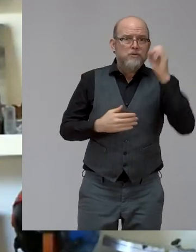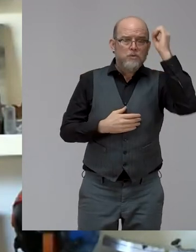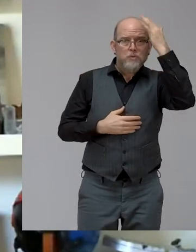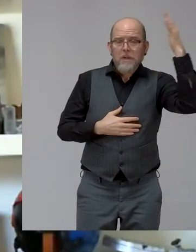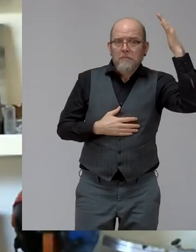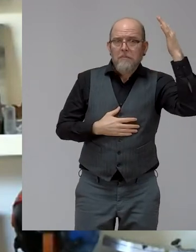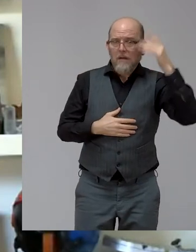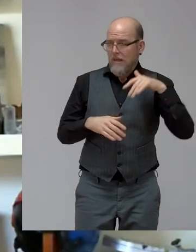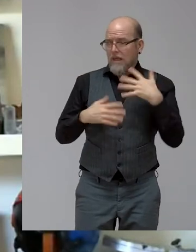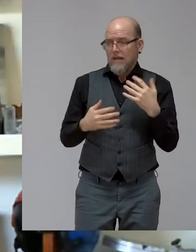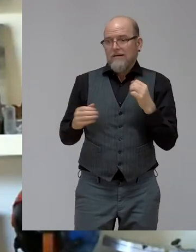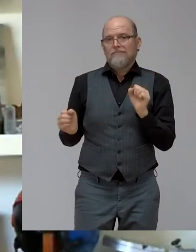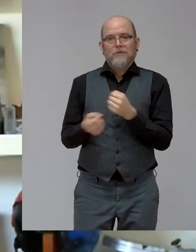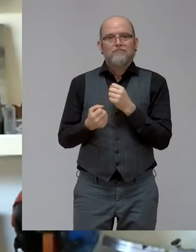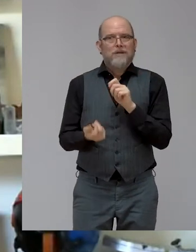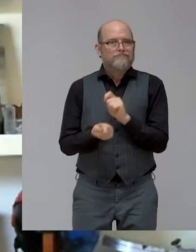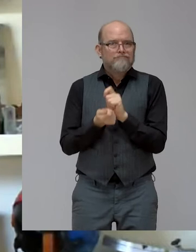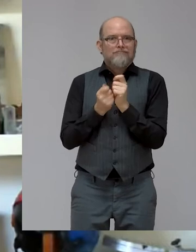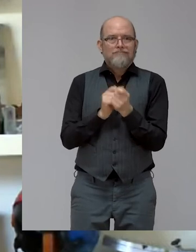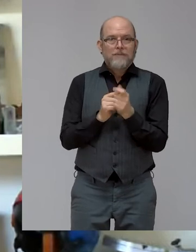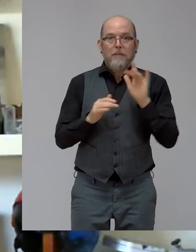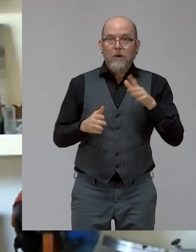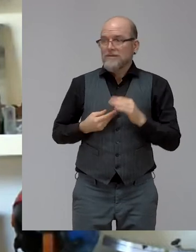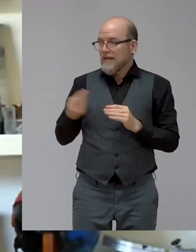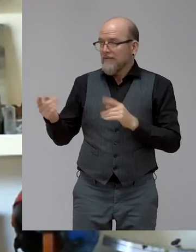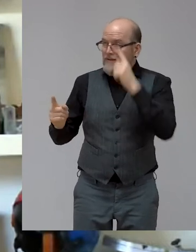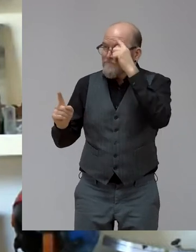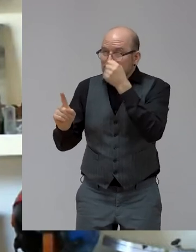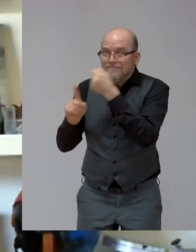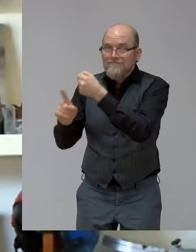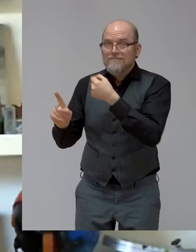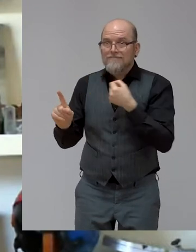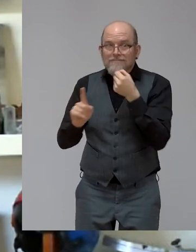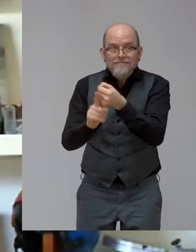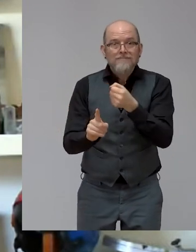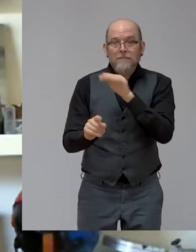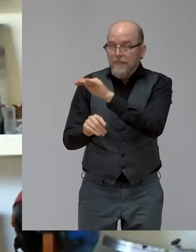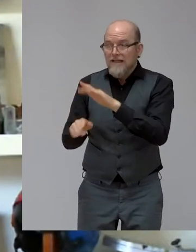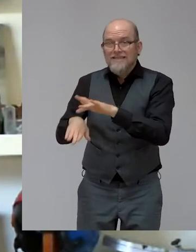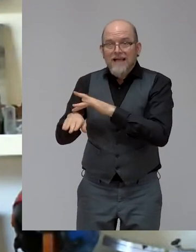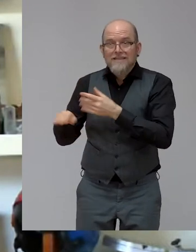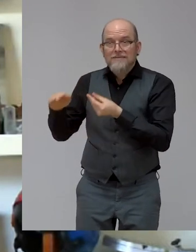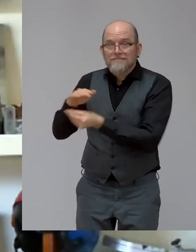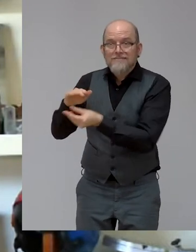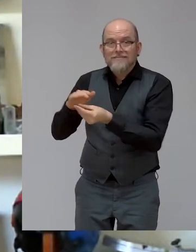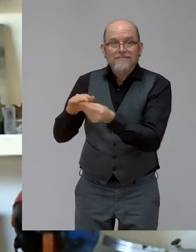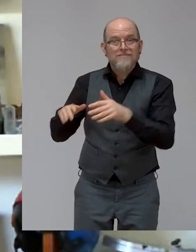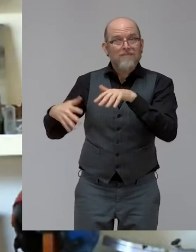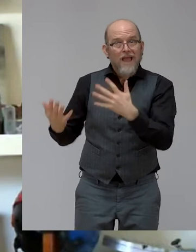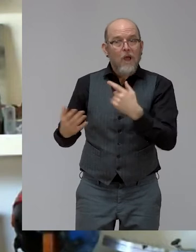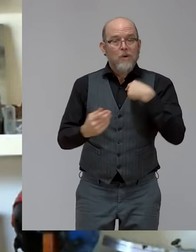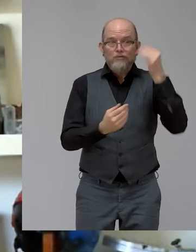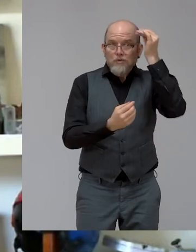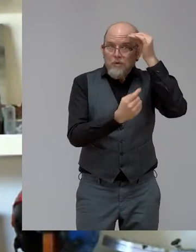So awareness and making the case is very important. And last, and this is